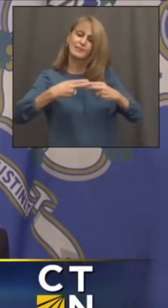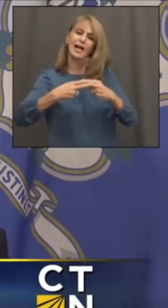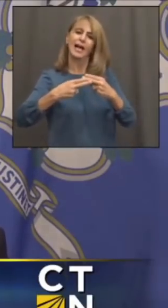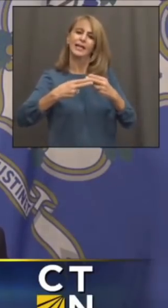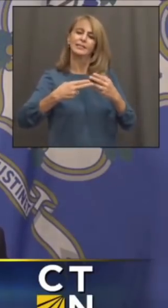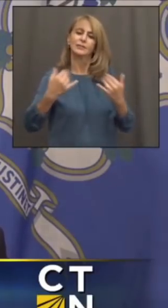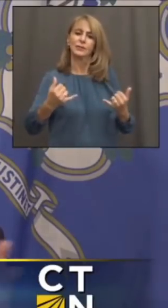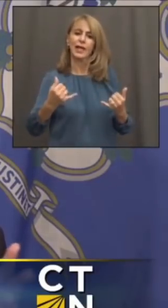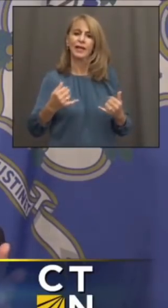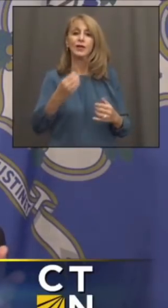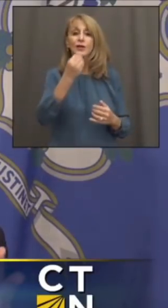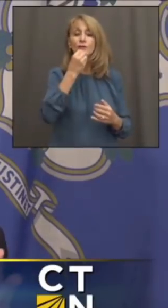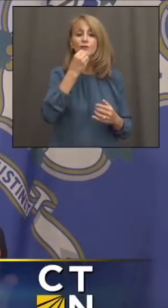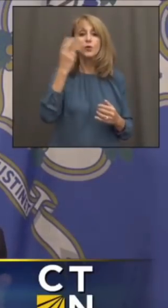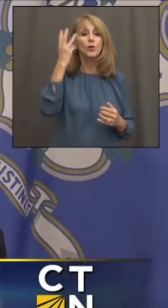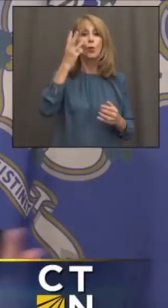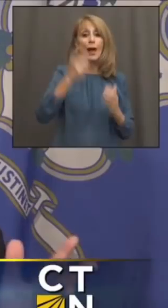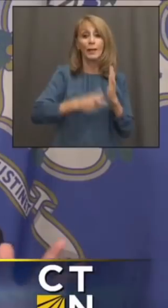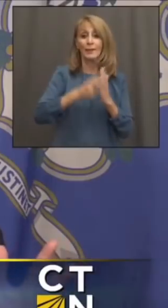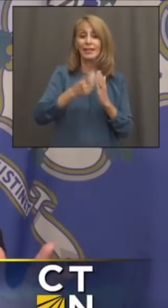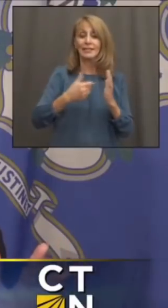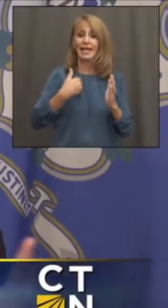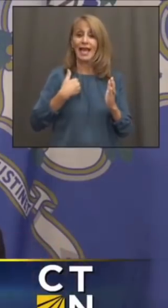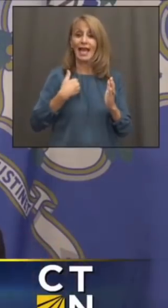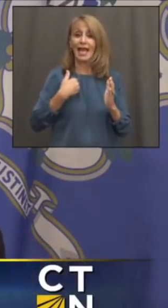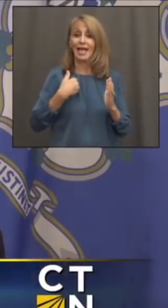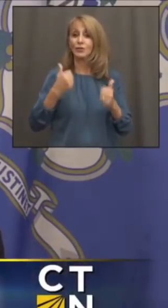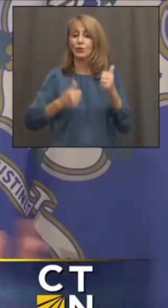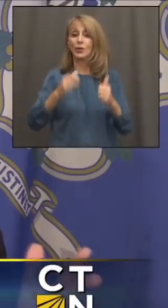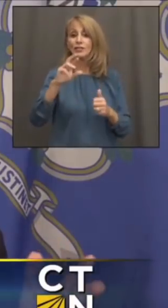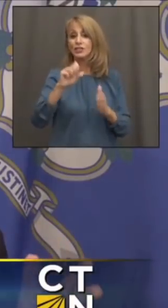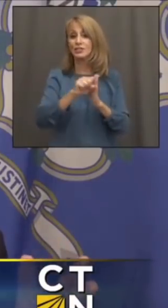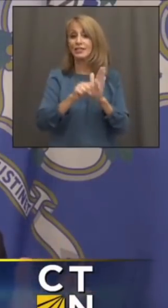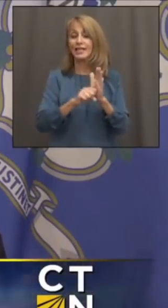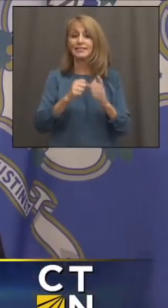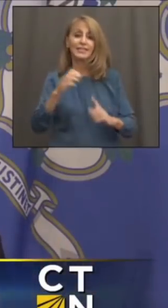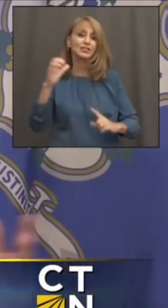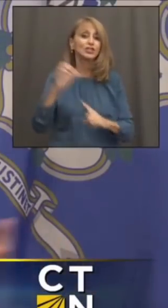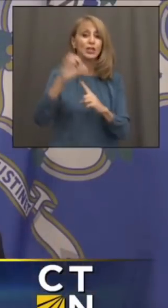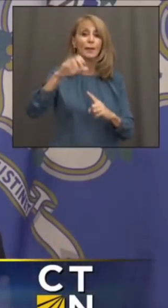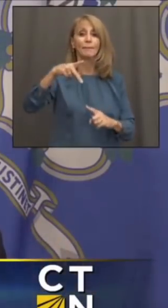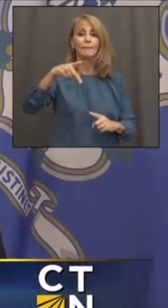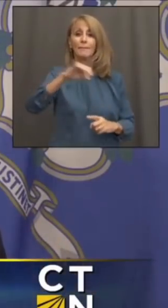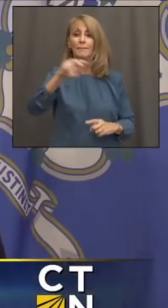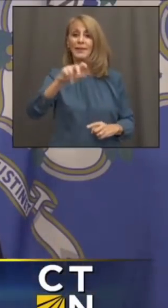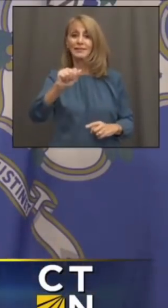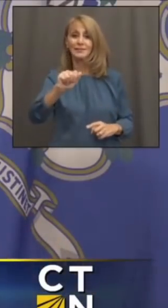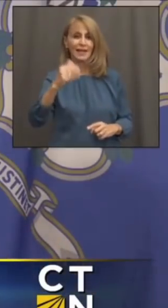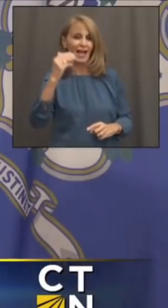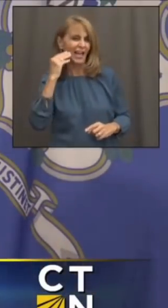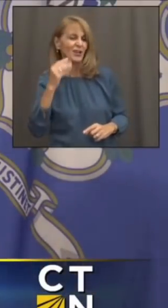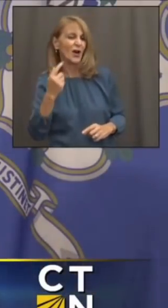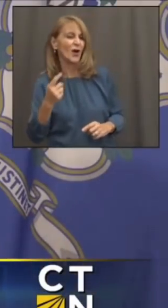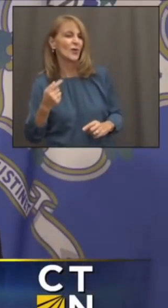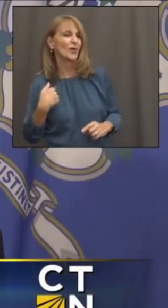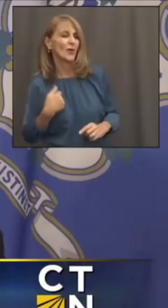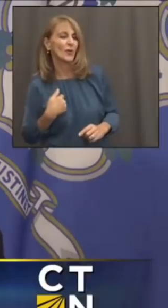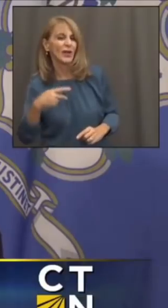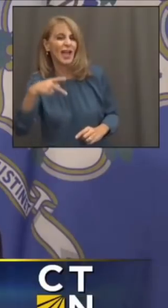Food and Wine magazine came out with their ratings for what states had the very best pizza. I know we've had a little bit of pizza wars